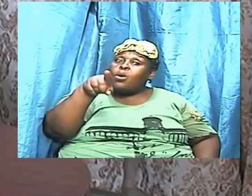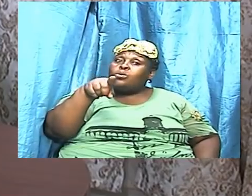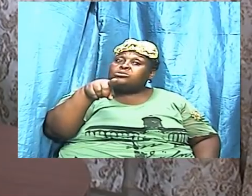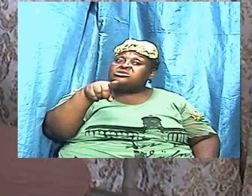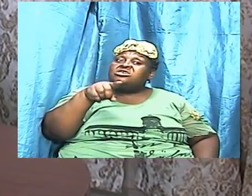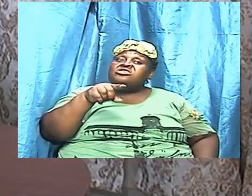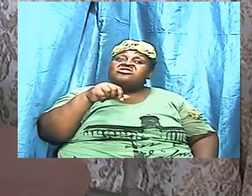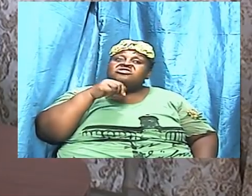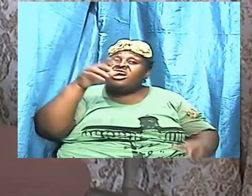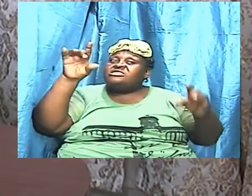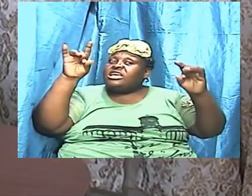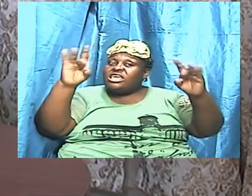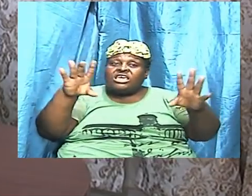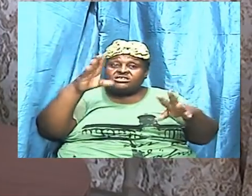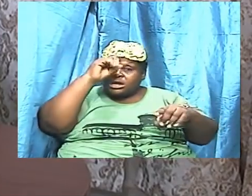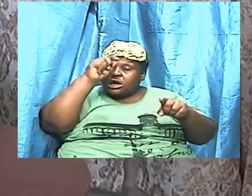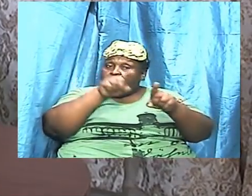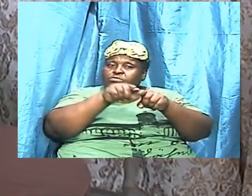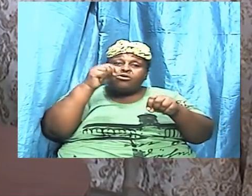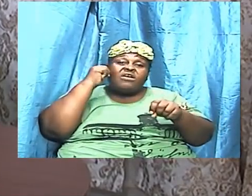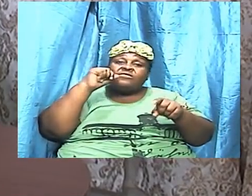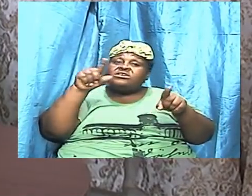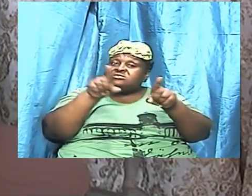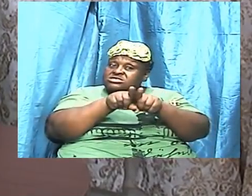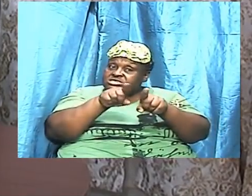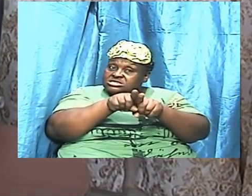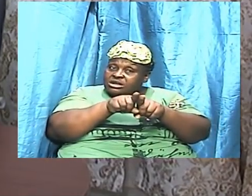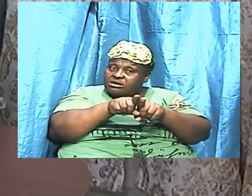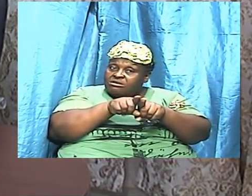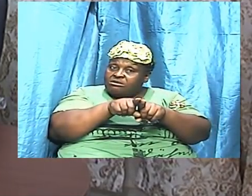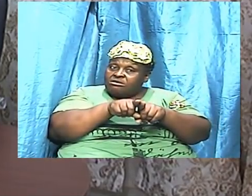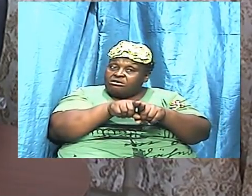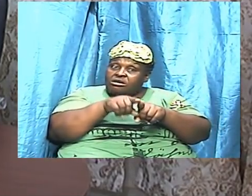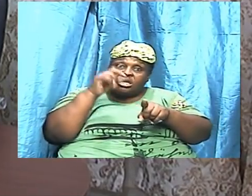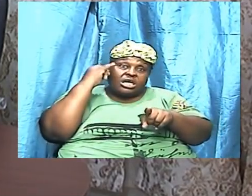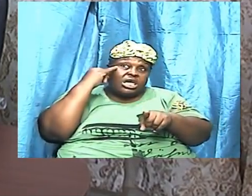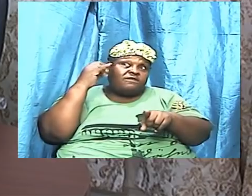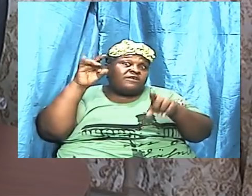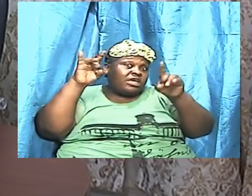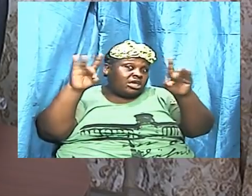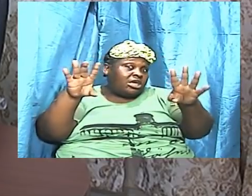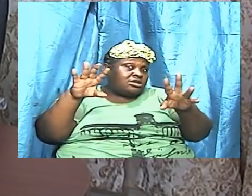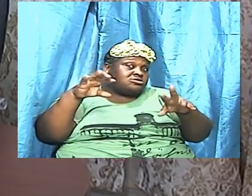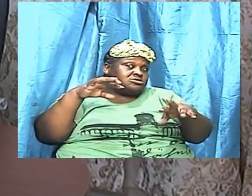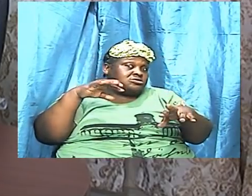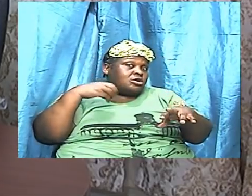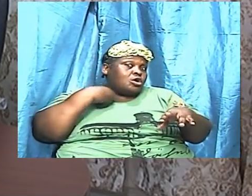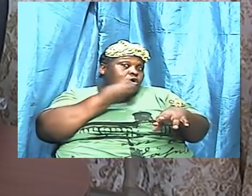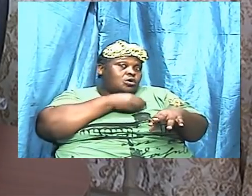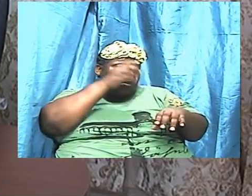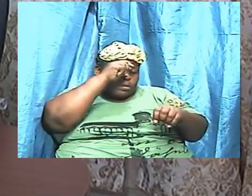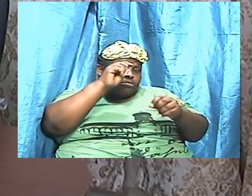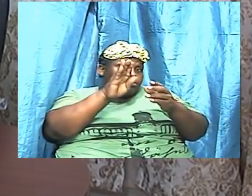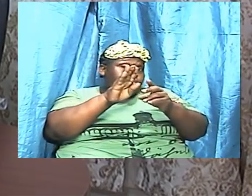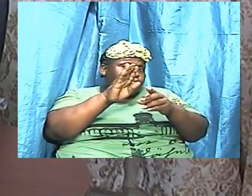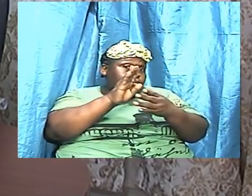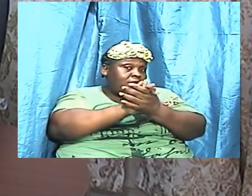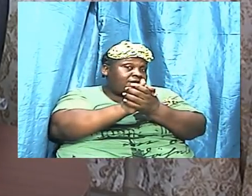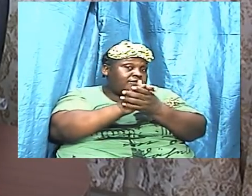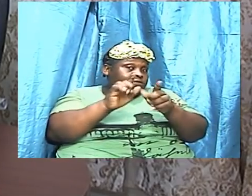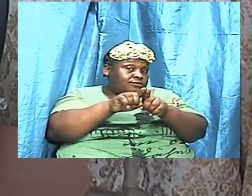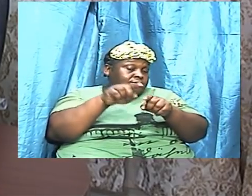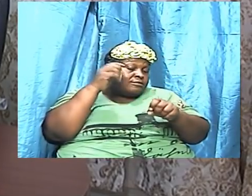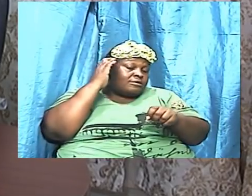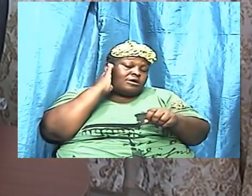and declare the word so that it counteracts the influence and the effect of what is